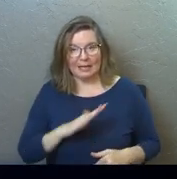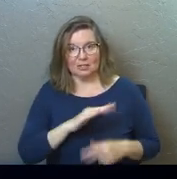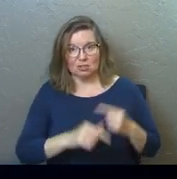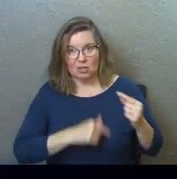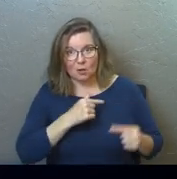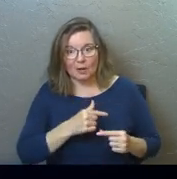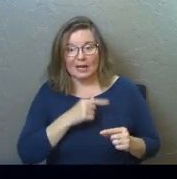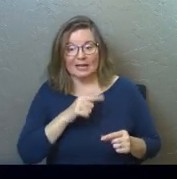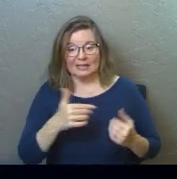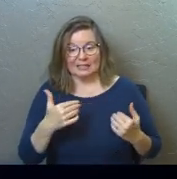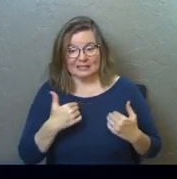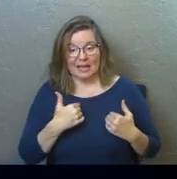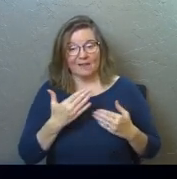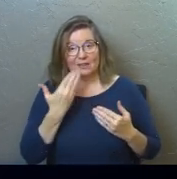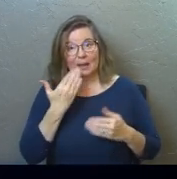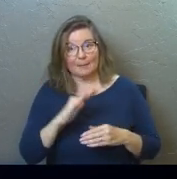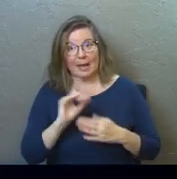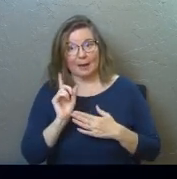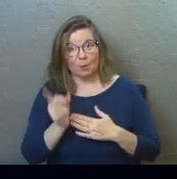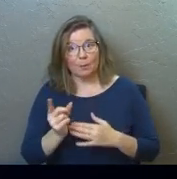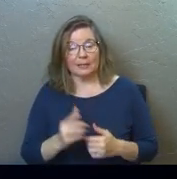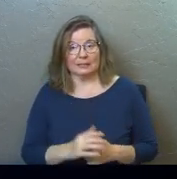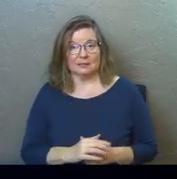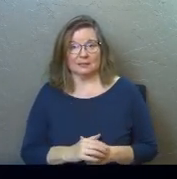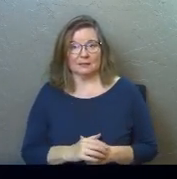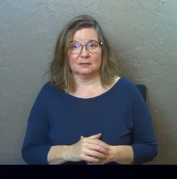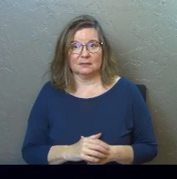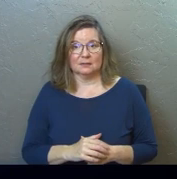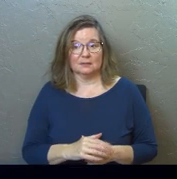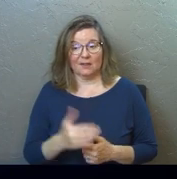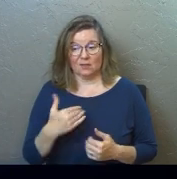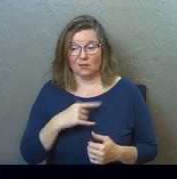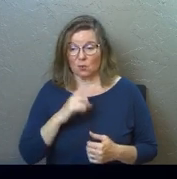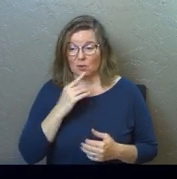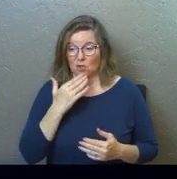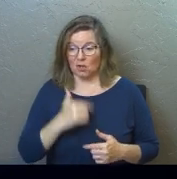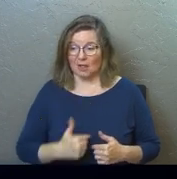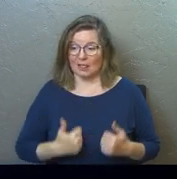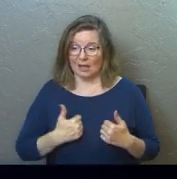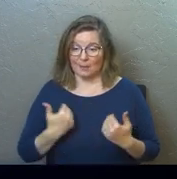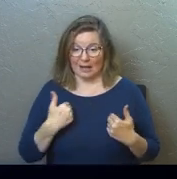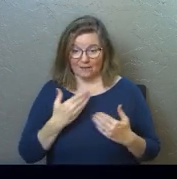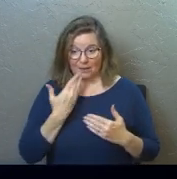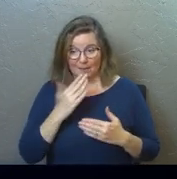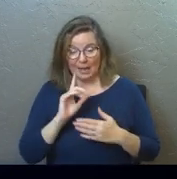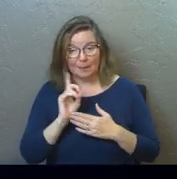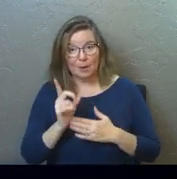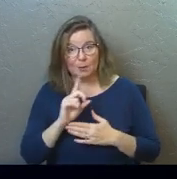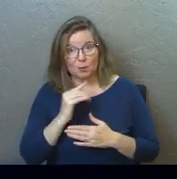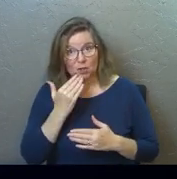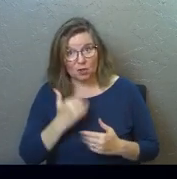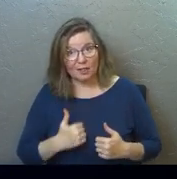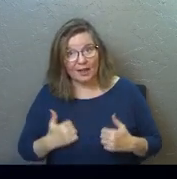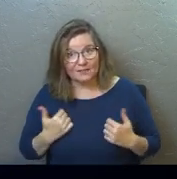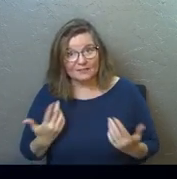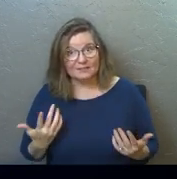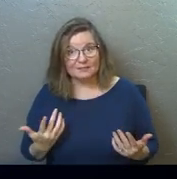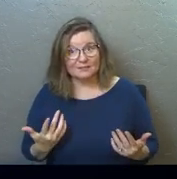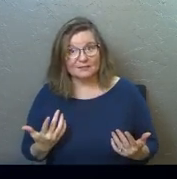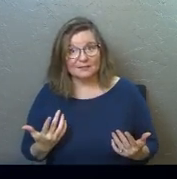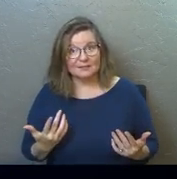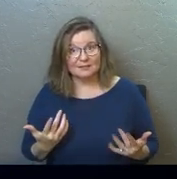generation. And he's having a bad moment. You ever have a really good life and have a bad moment in a really good life?